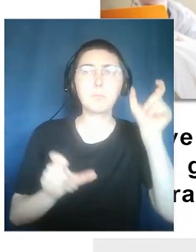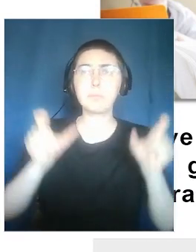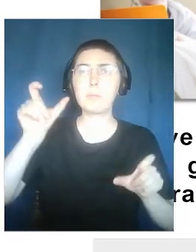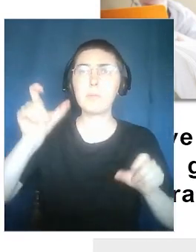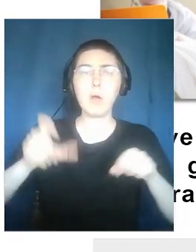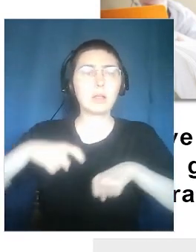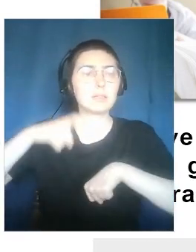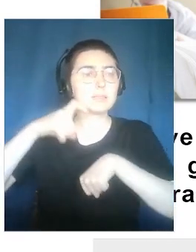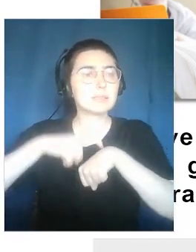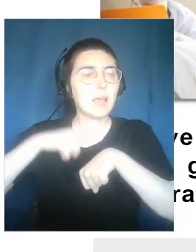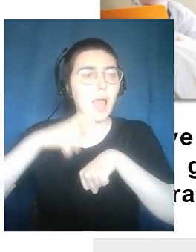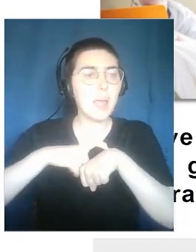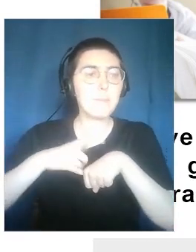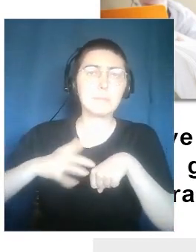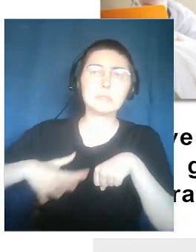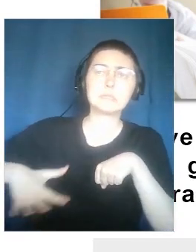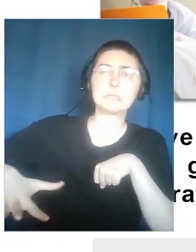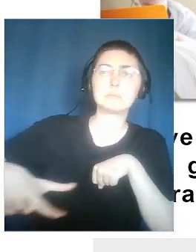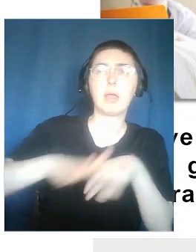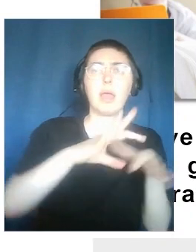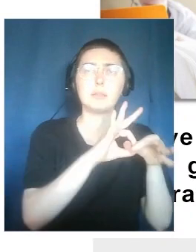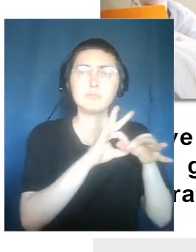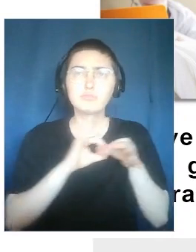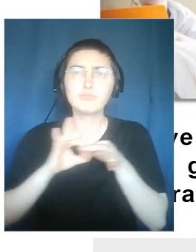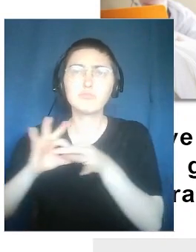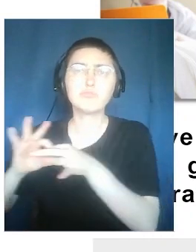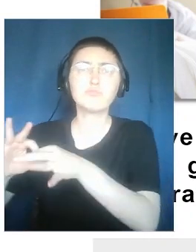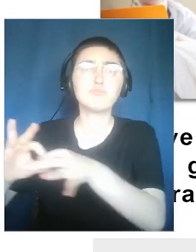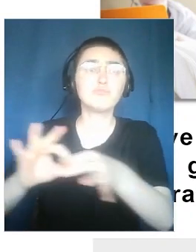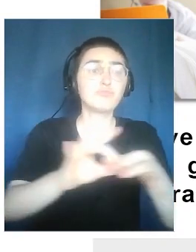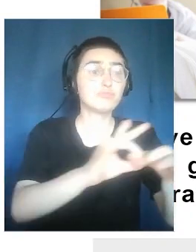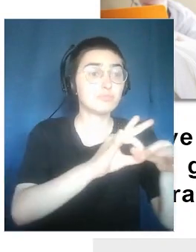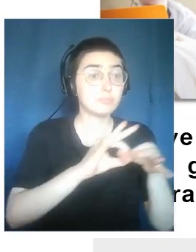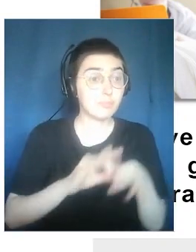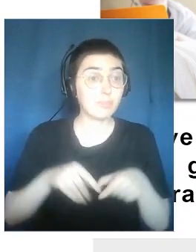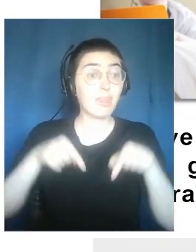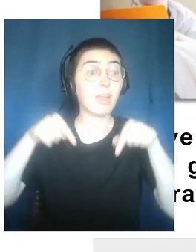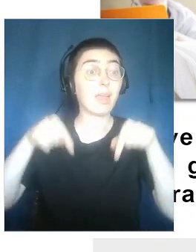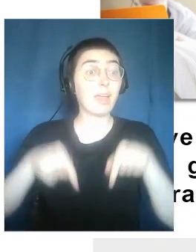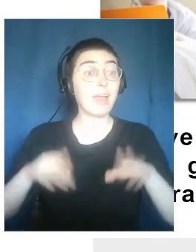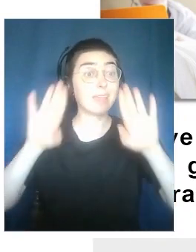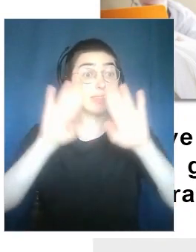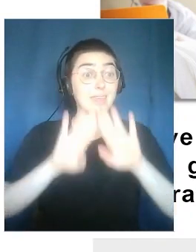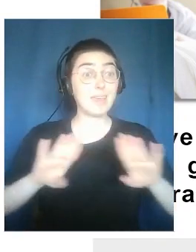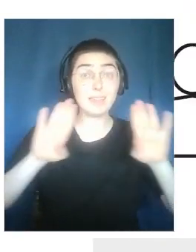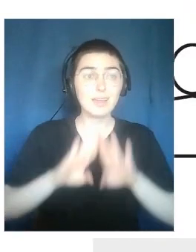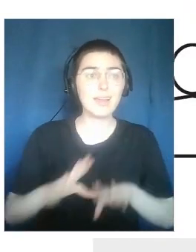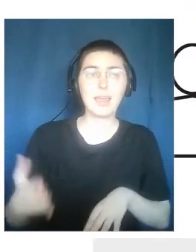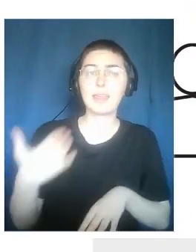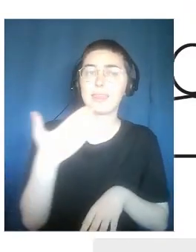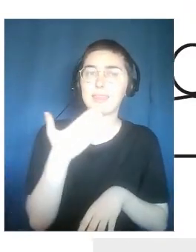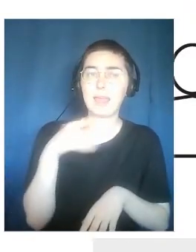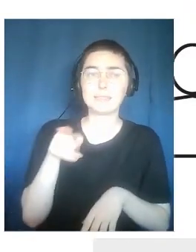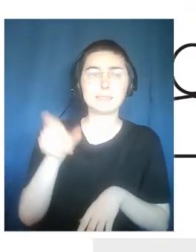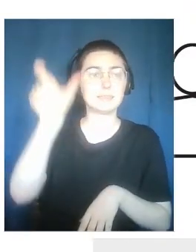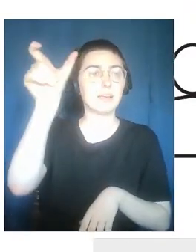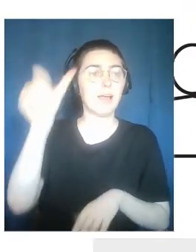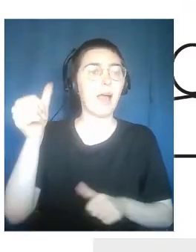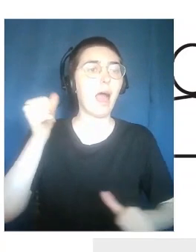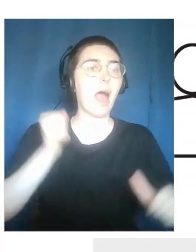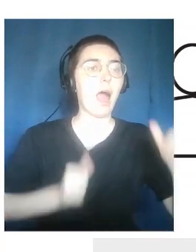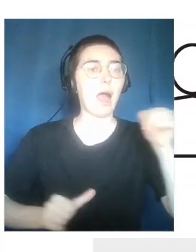others, with other people. In which an action catalyzes and gives a shape to